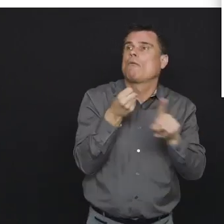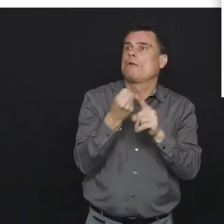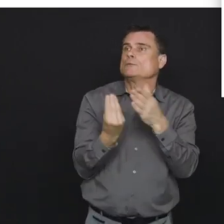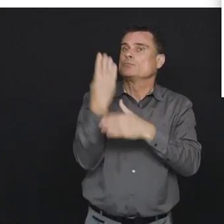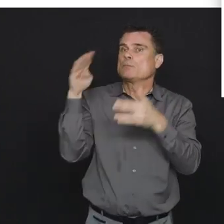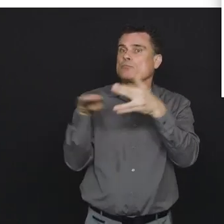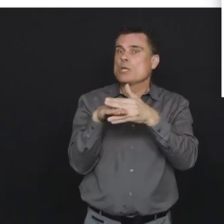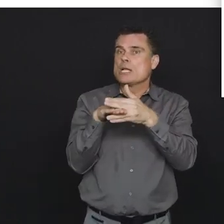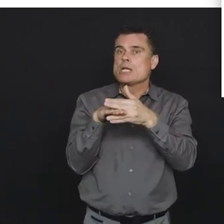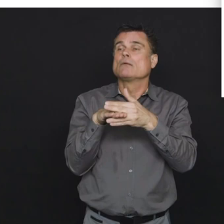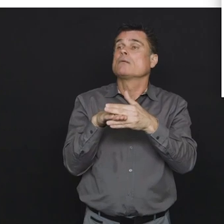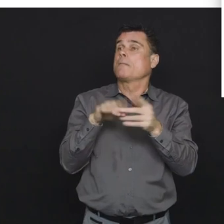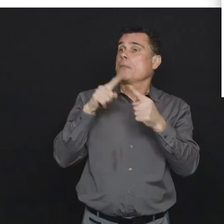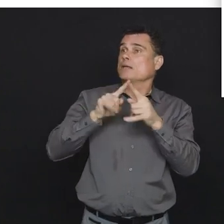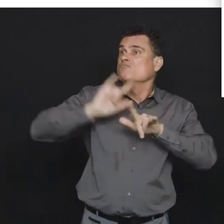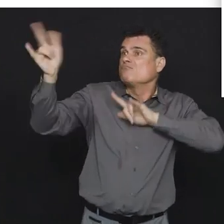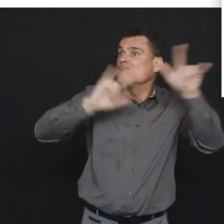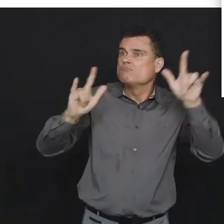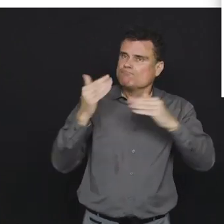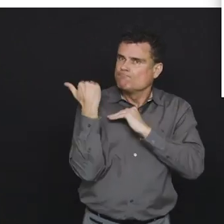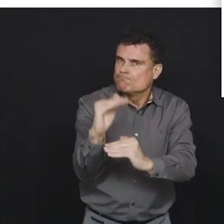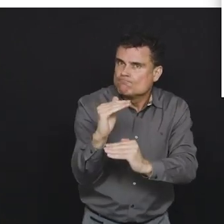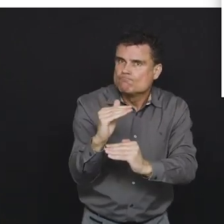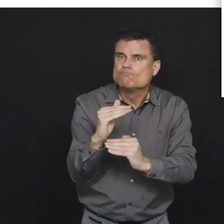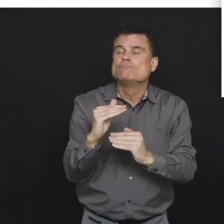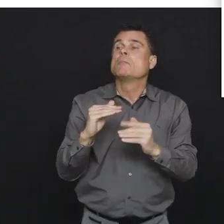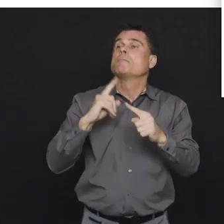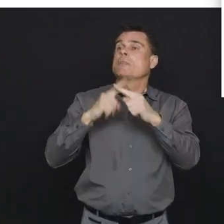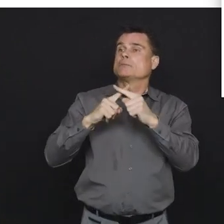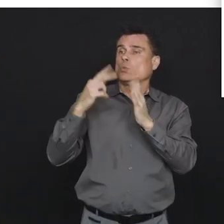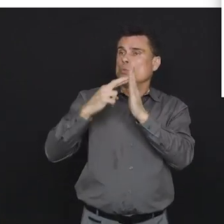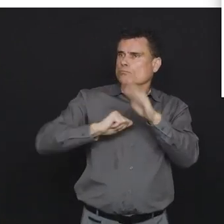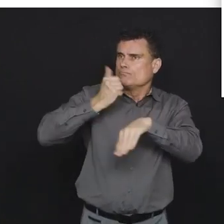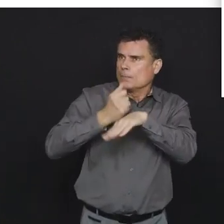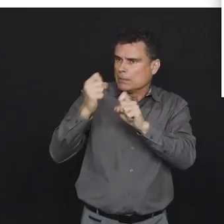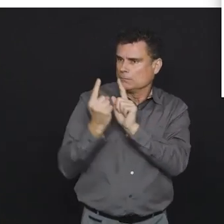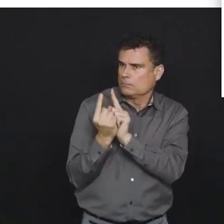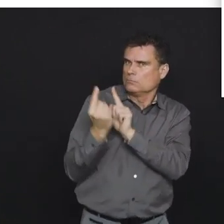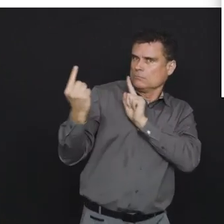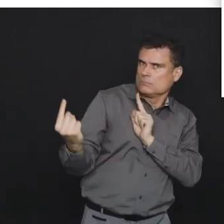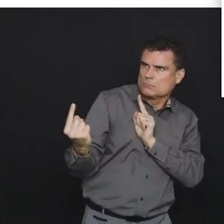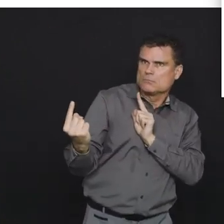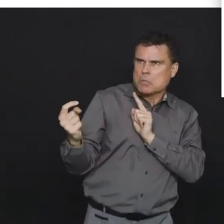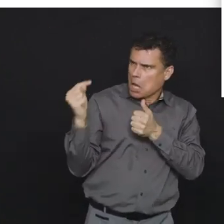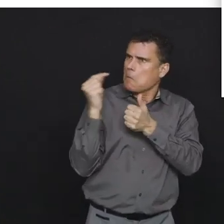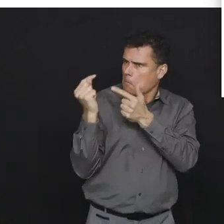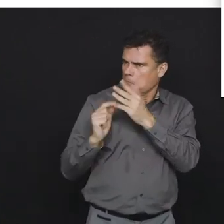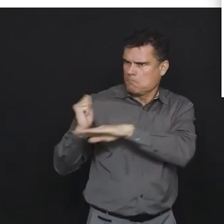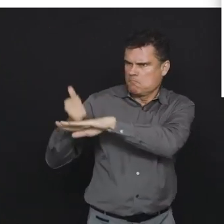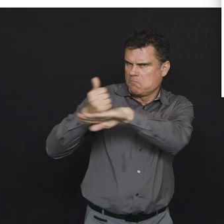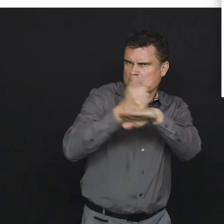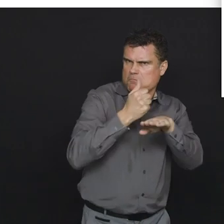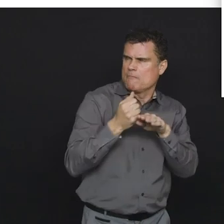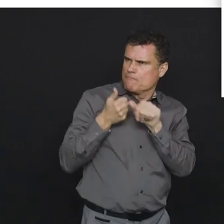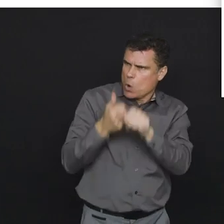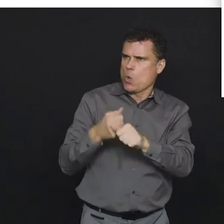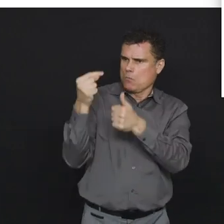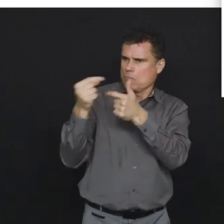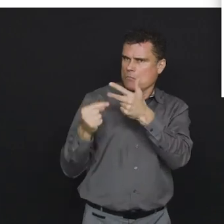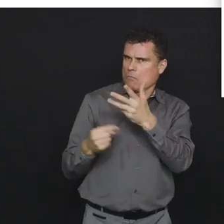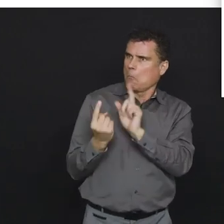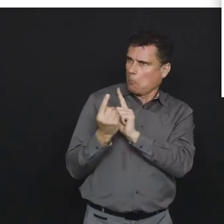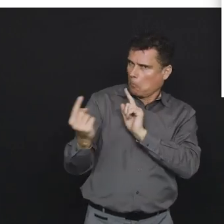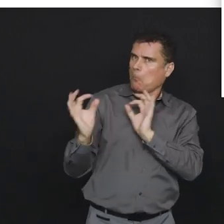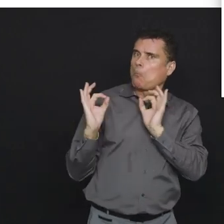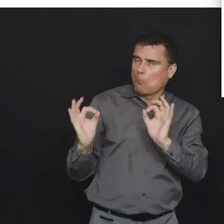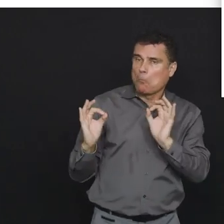break when we had these travel restrictions and implementations of of our social distancing starting to get that message out. It